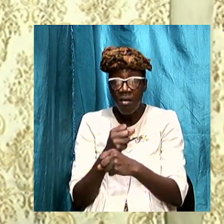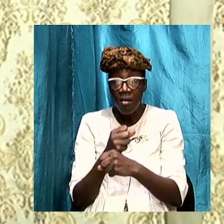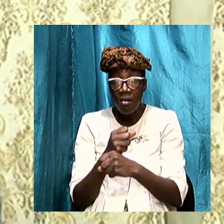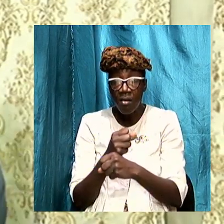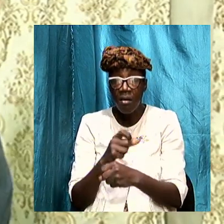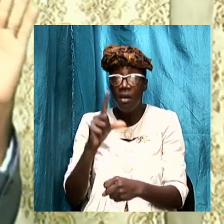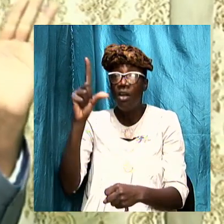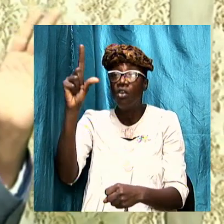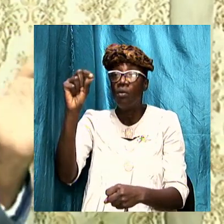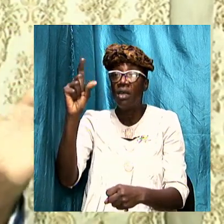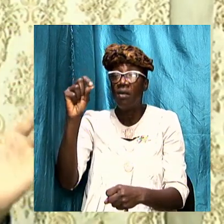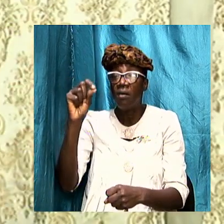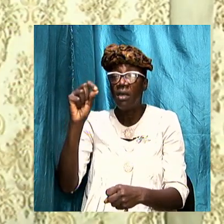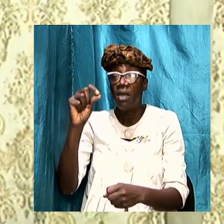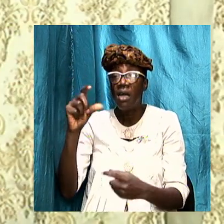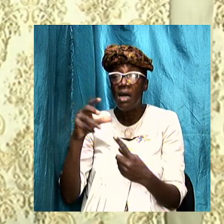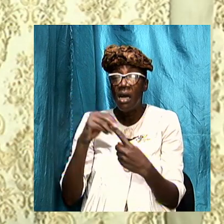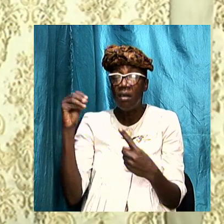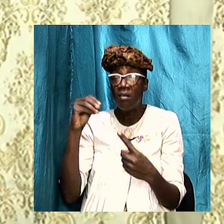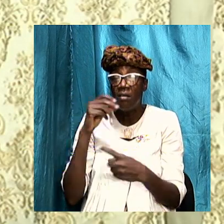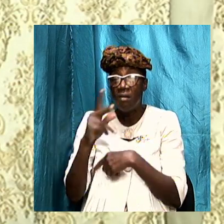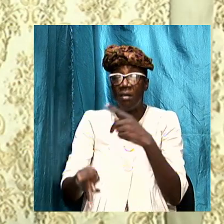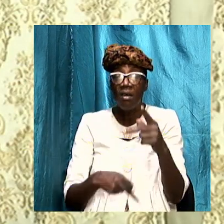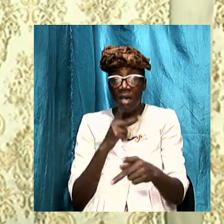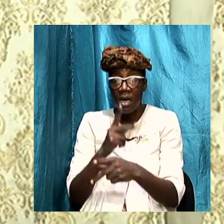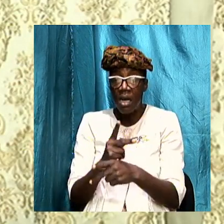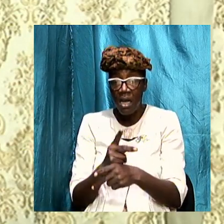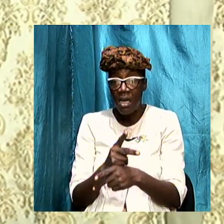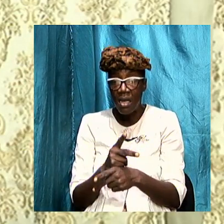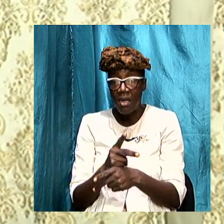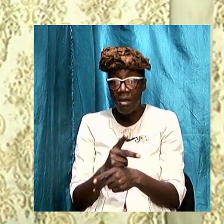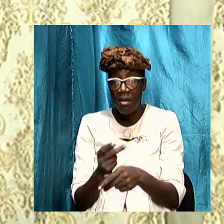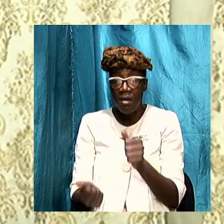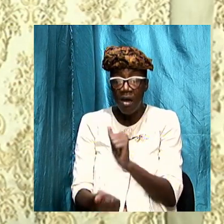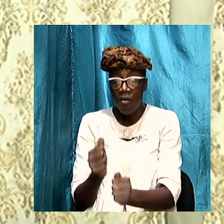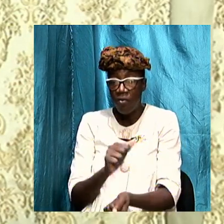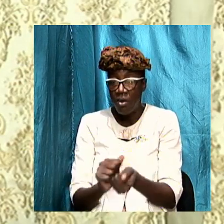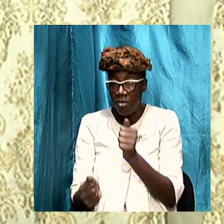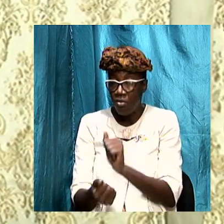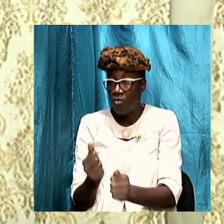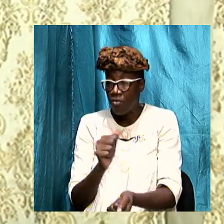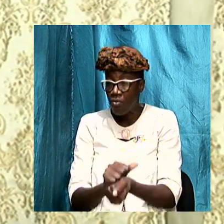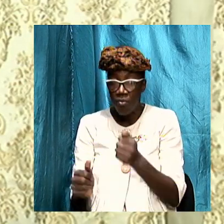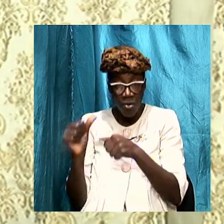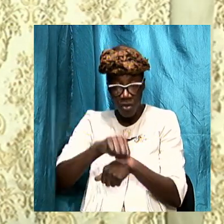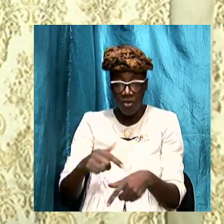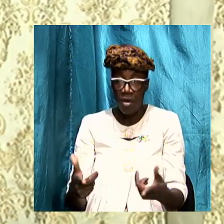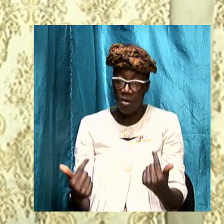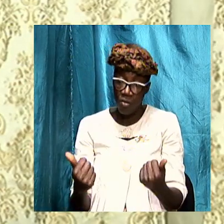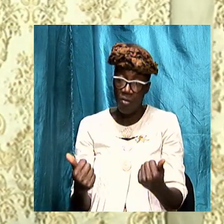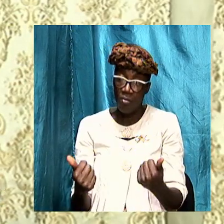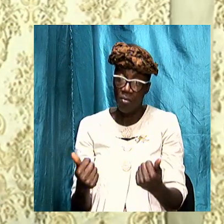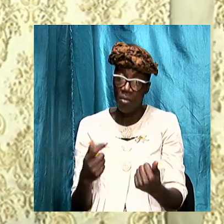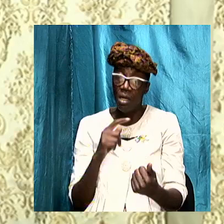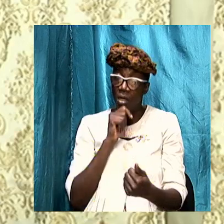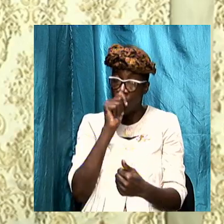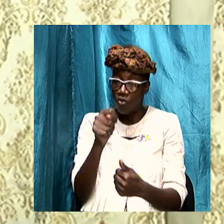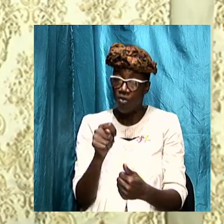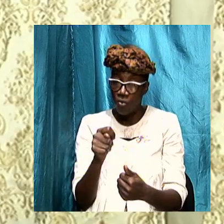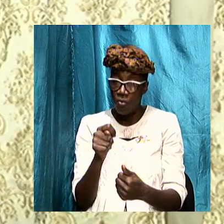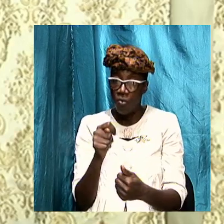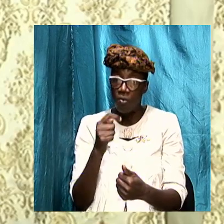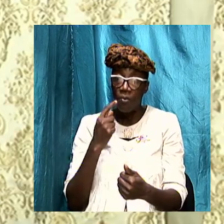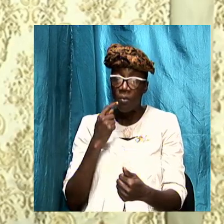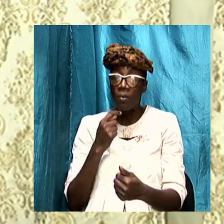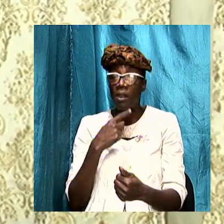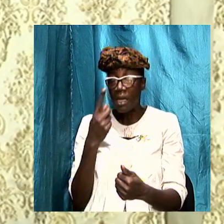a certain kind of catastrophe came and it is a fact I make the point brothers and